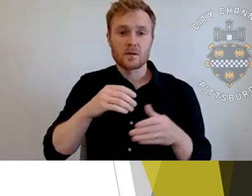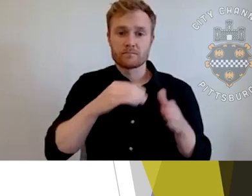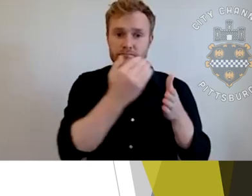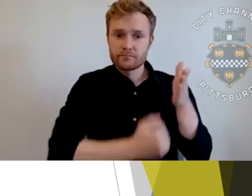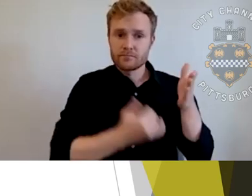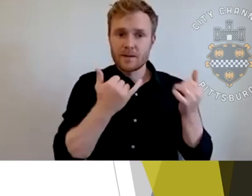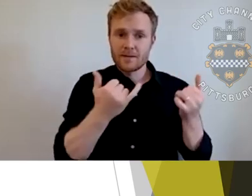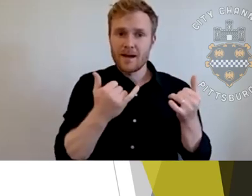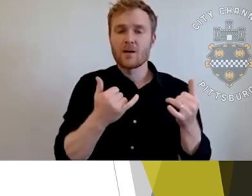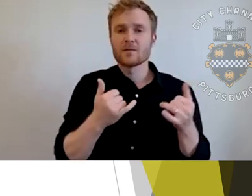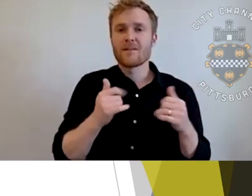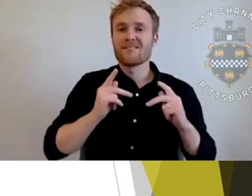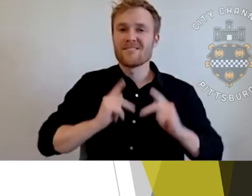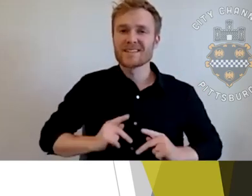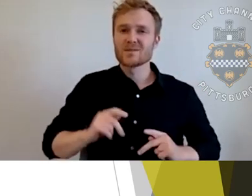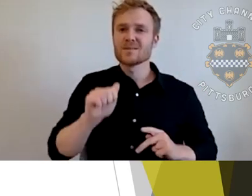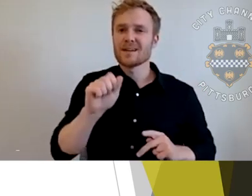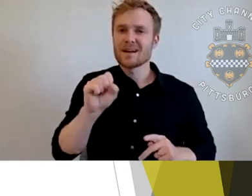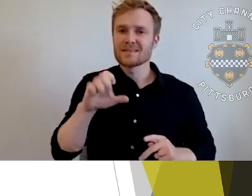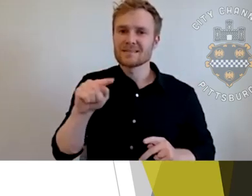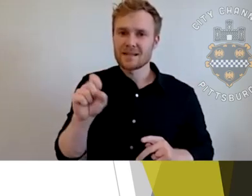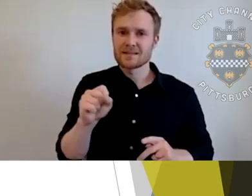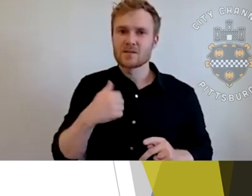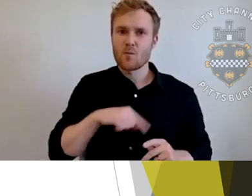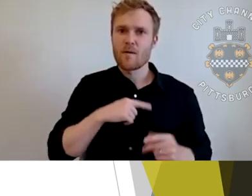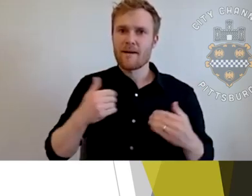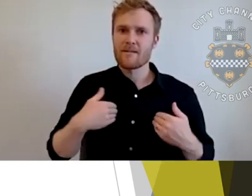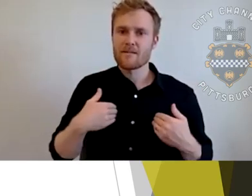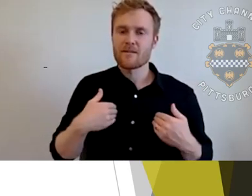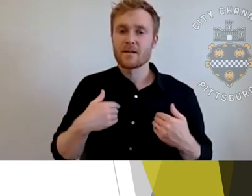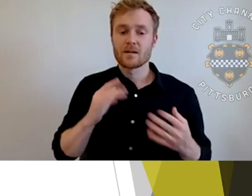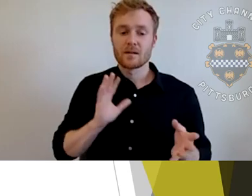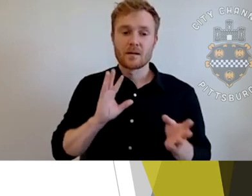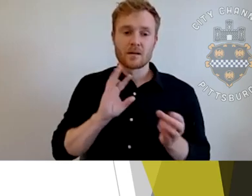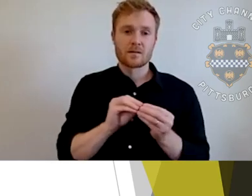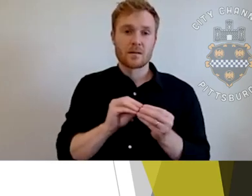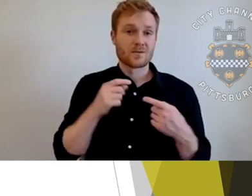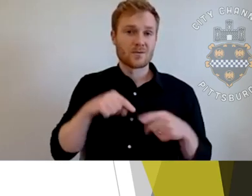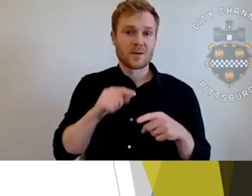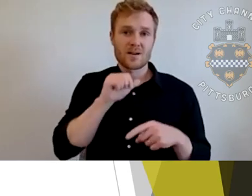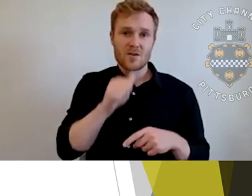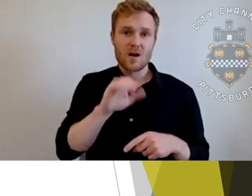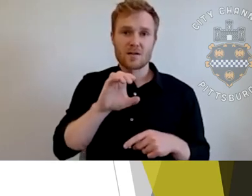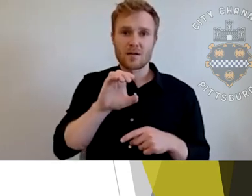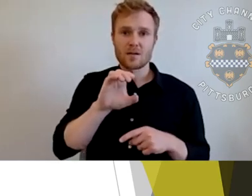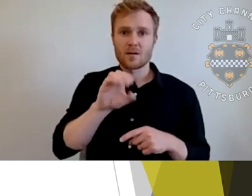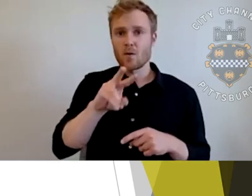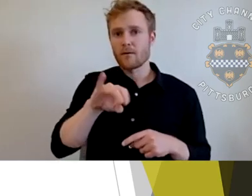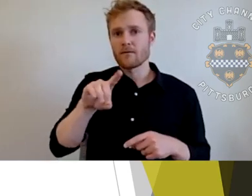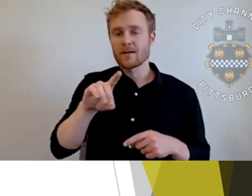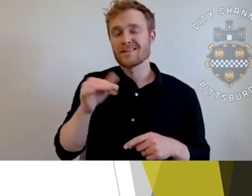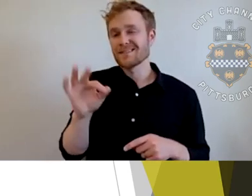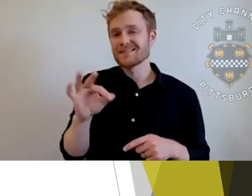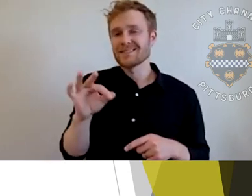And in total, I think during a summer months, during a normal non COVID-19 summer, we would probably have about